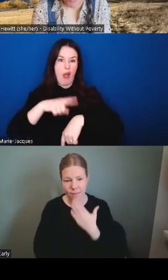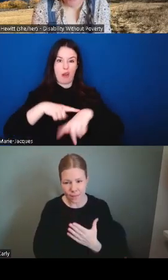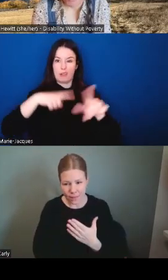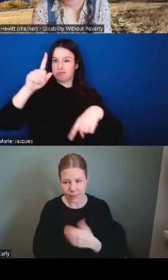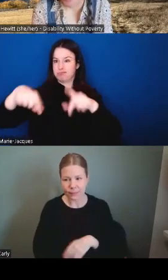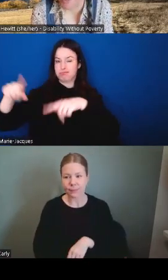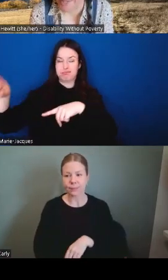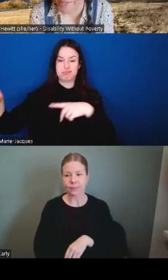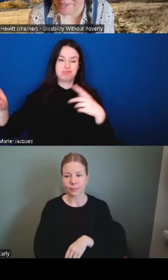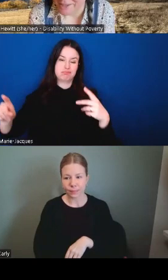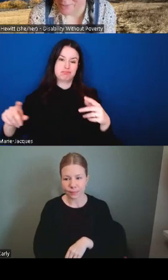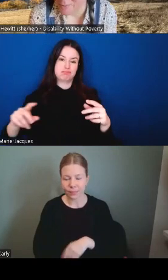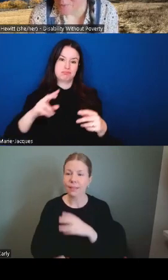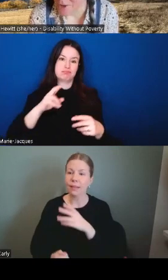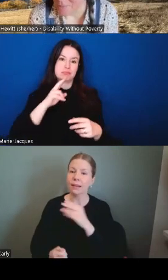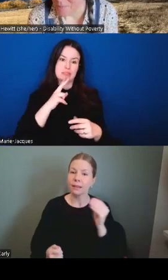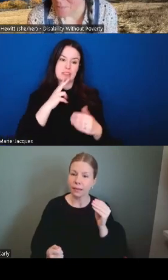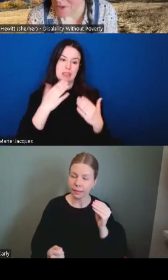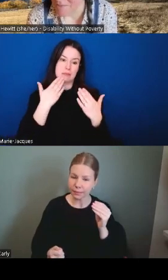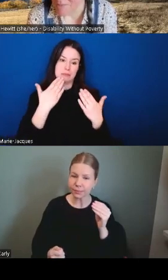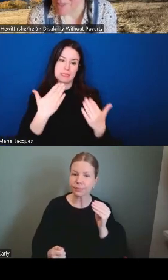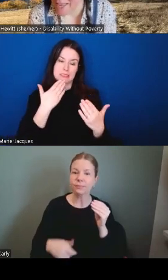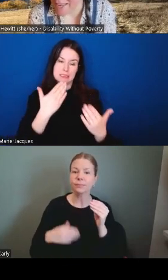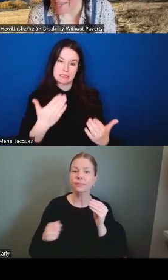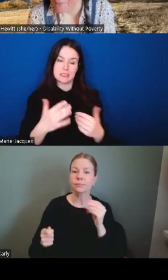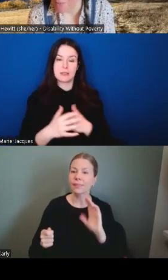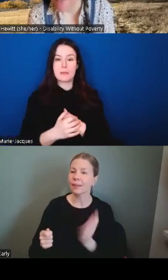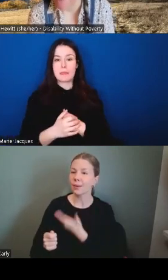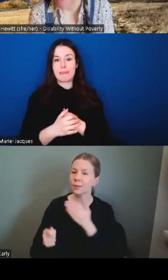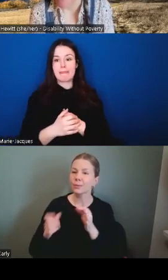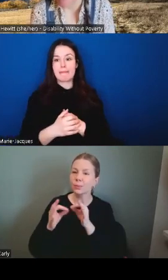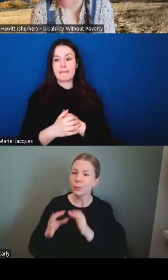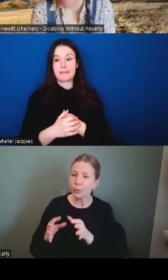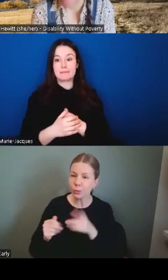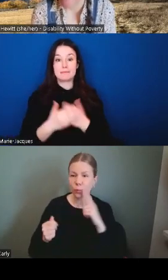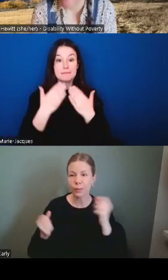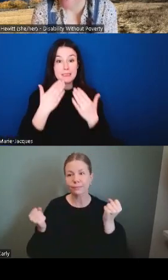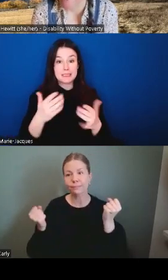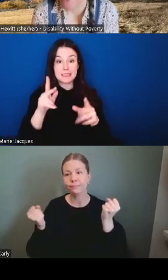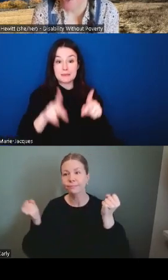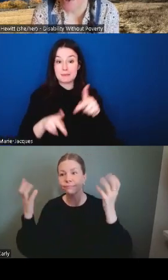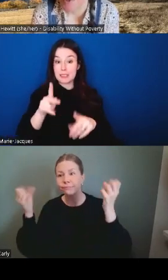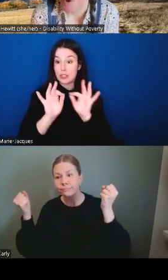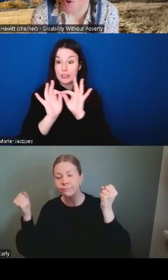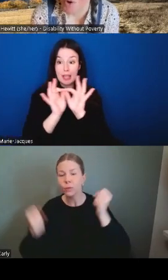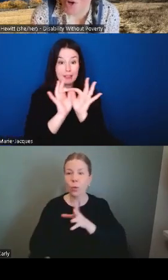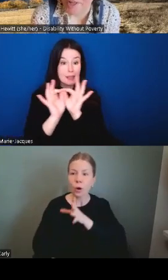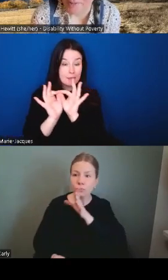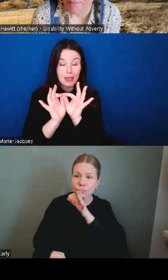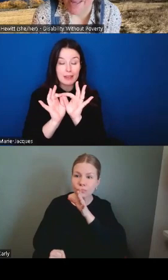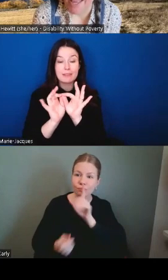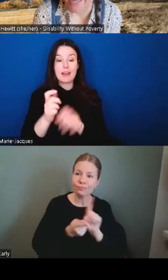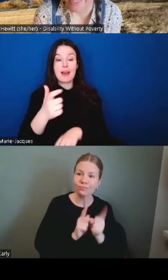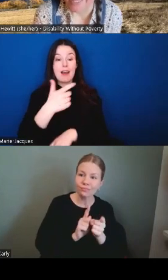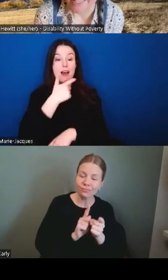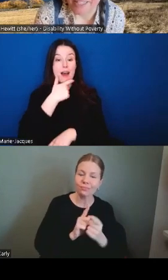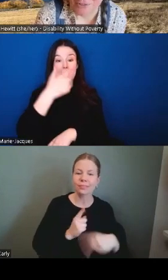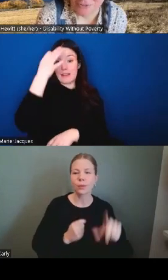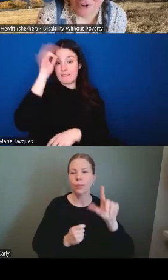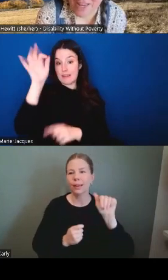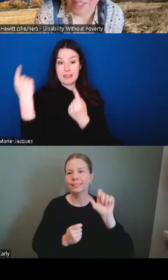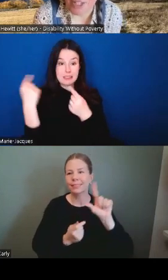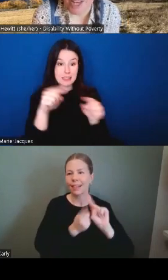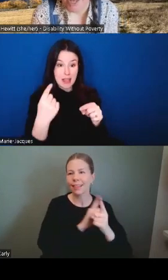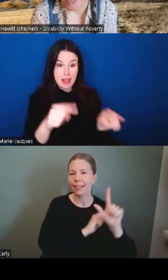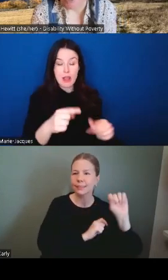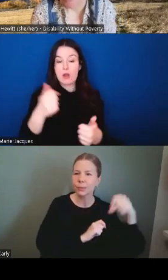these people who have interpreted what i've been saying whether it's in asl lsq or my english